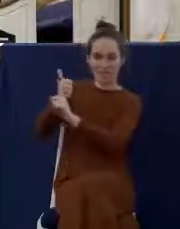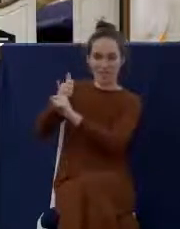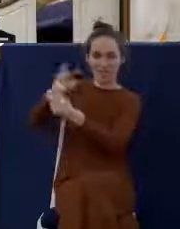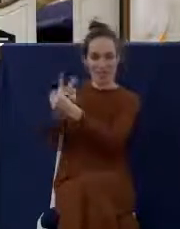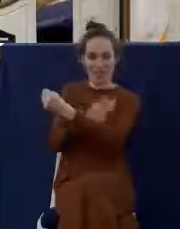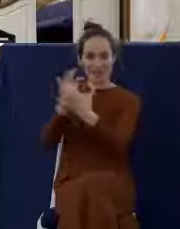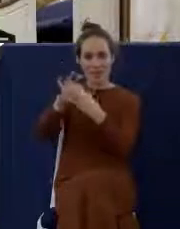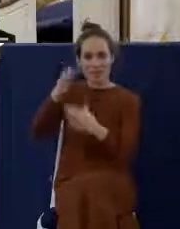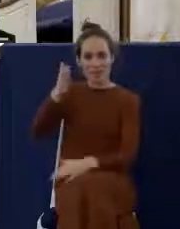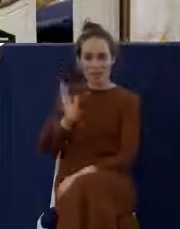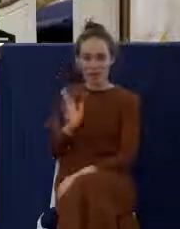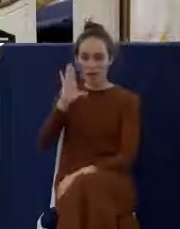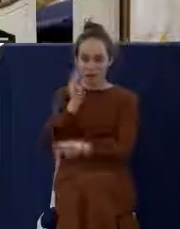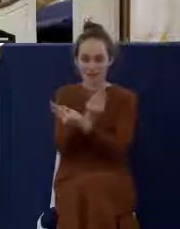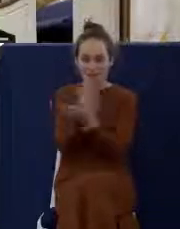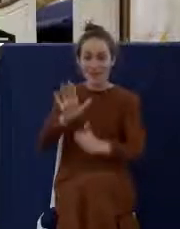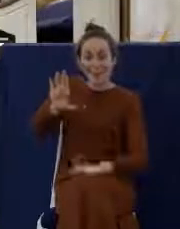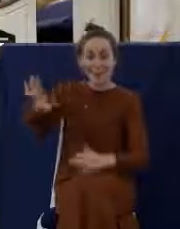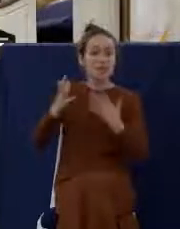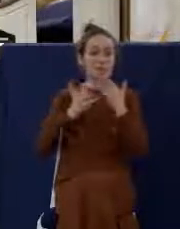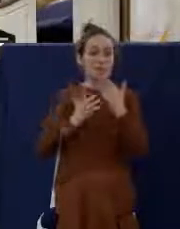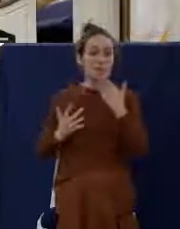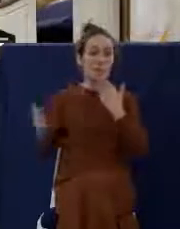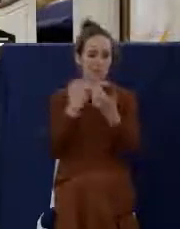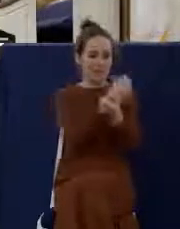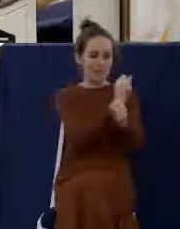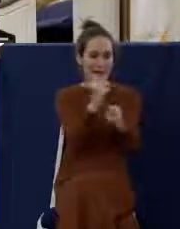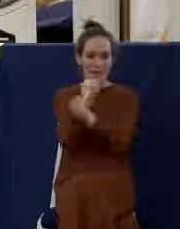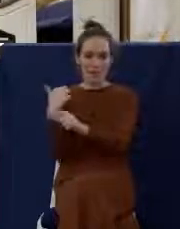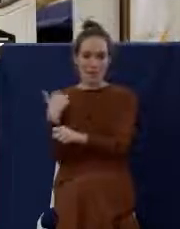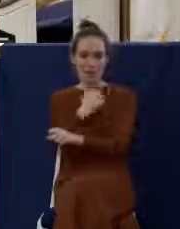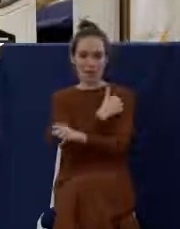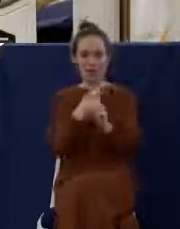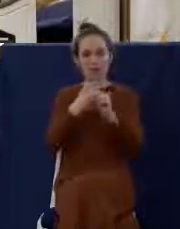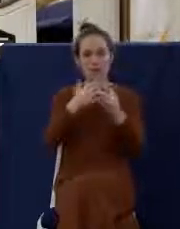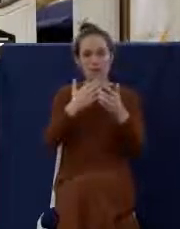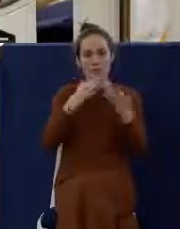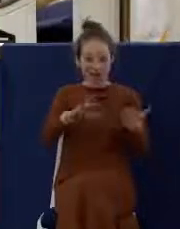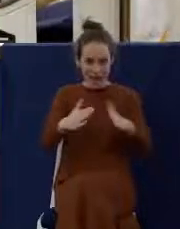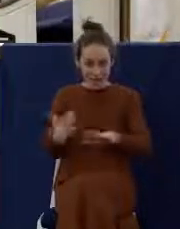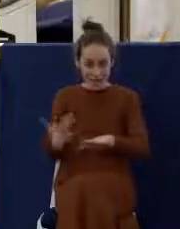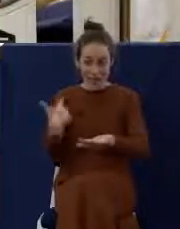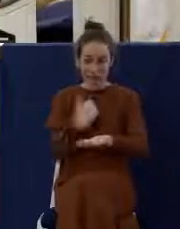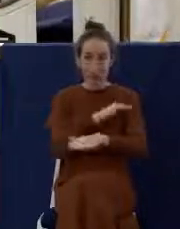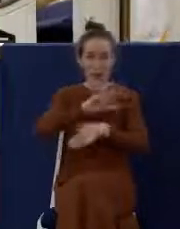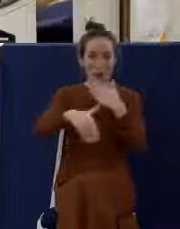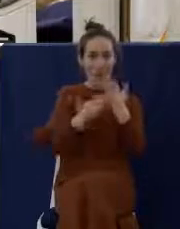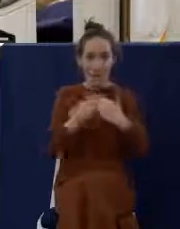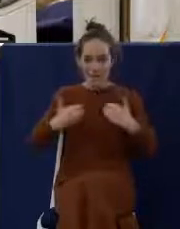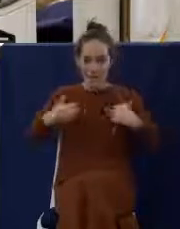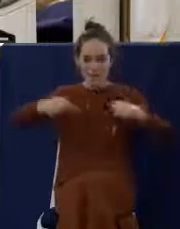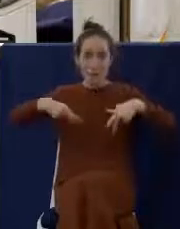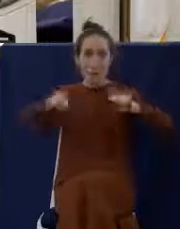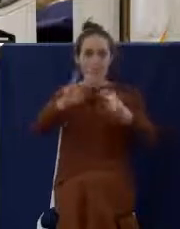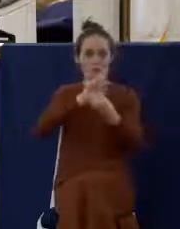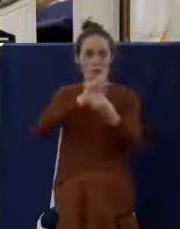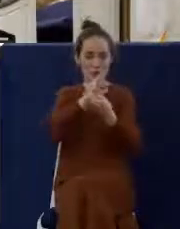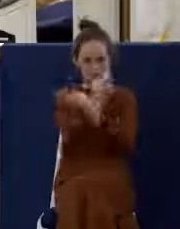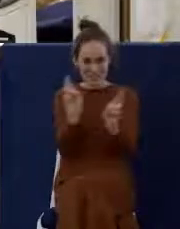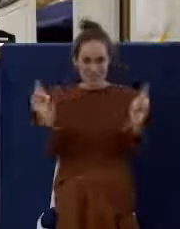from death, and that we might be redeemed. And so, at the Lord's Supper then, Jesus instituted this